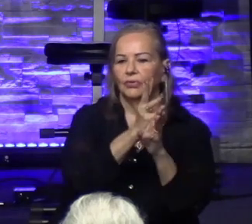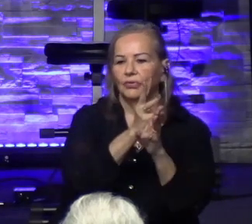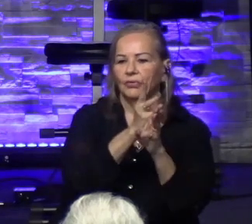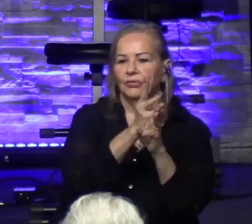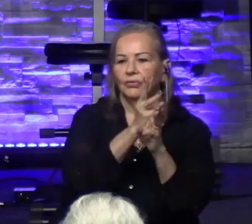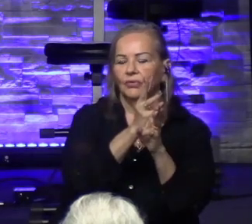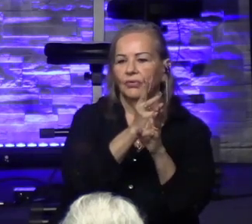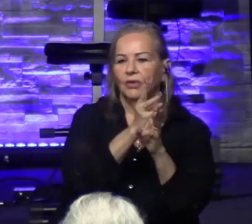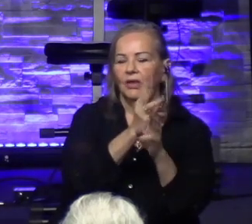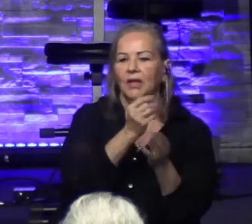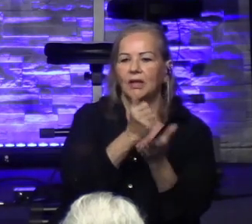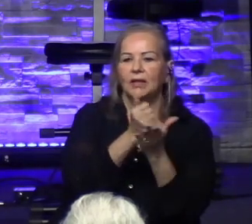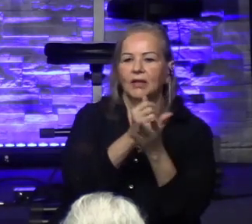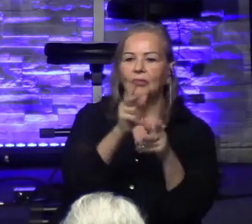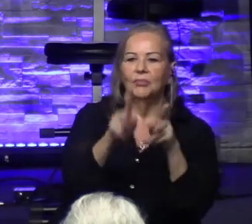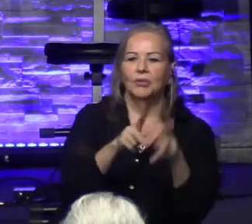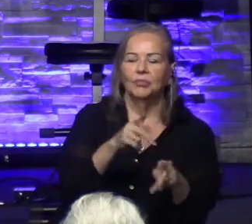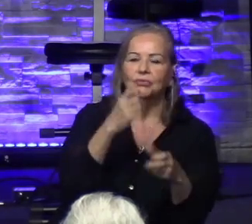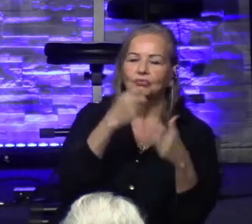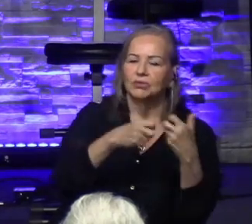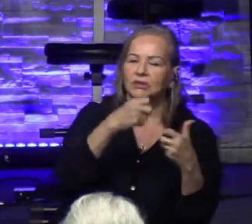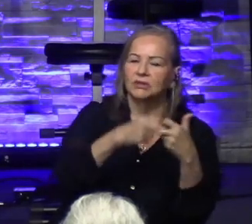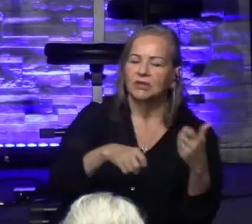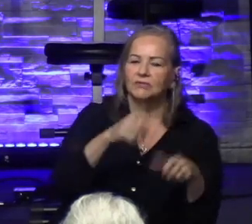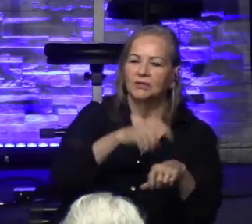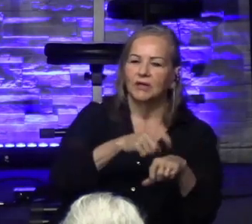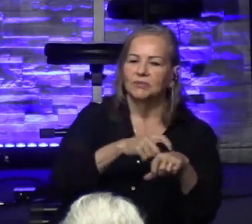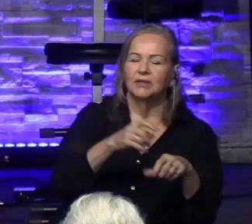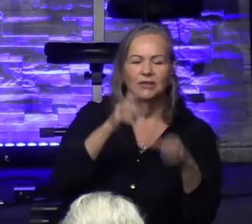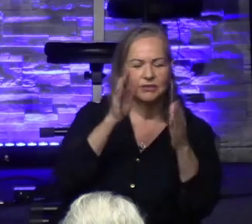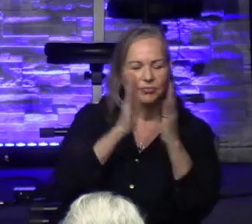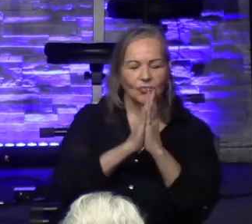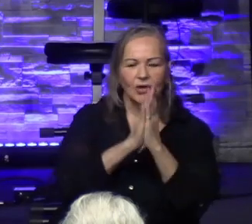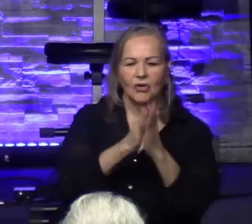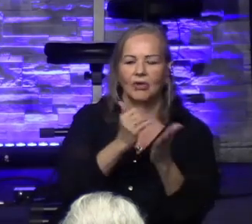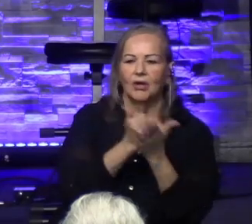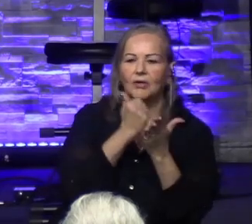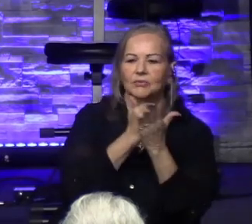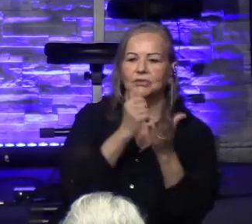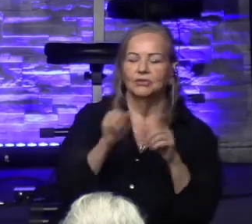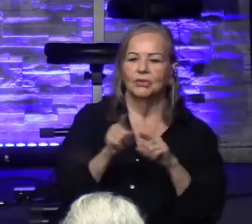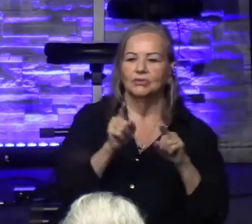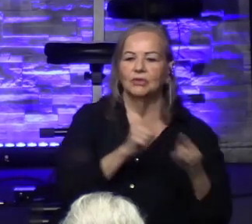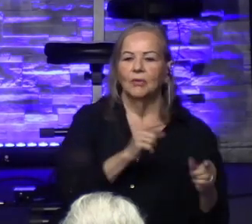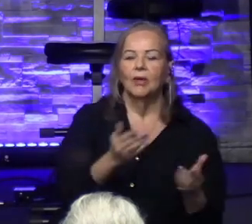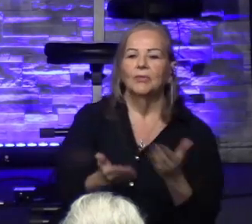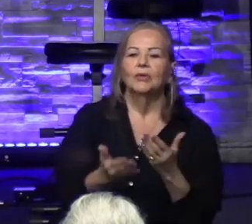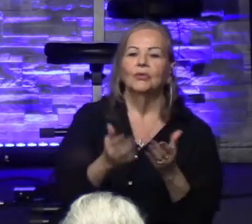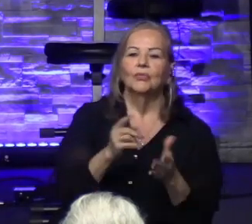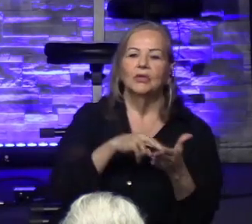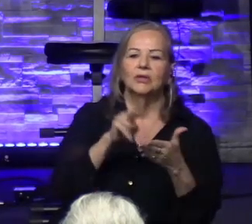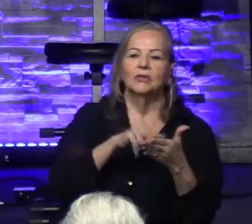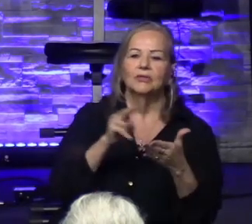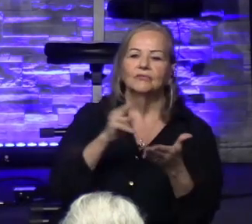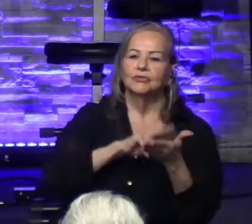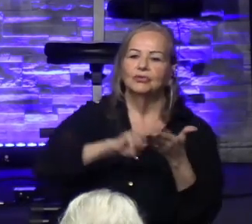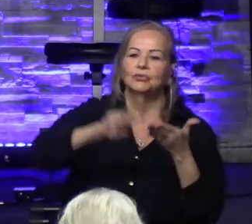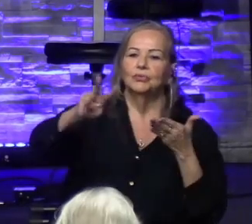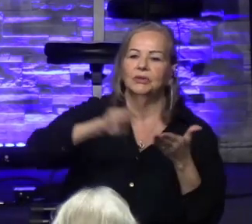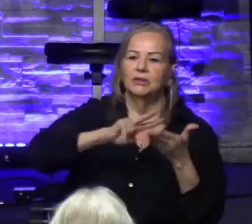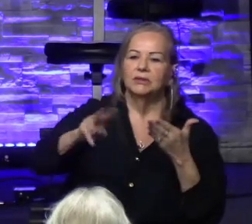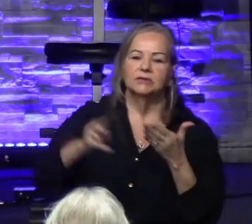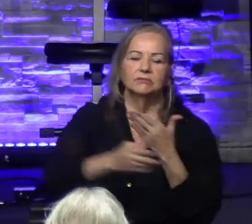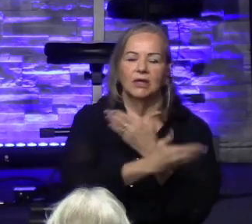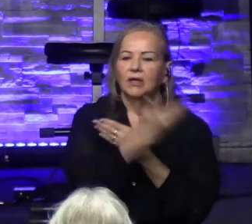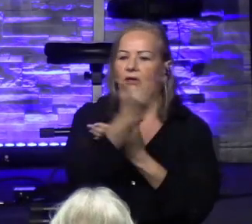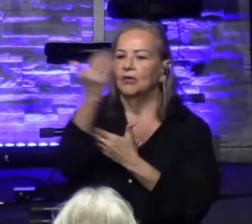the rough times. And even today, this prayer gets us through rough times. I've been reading that every morning for the past two weeks. And it's just something